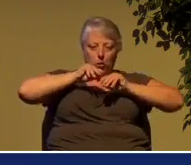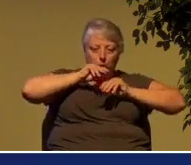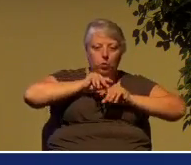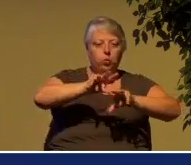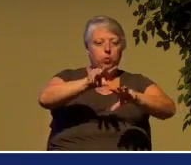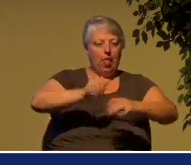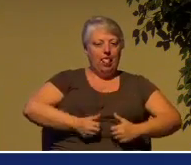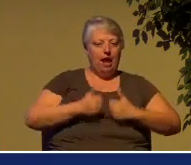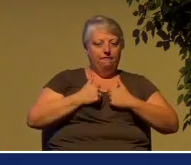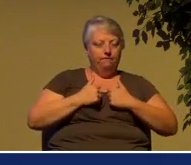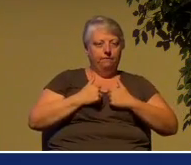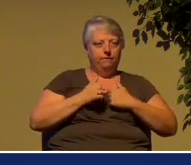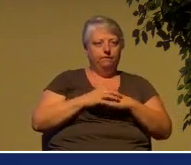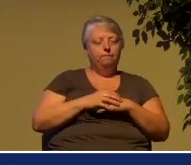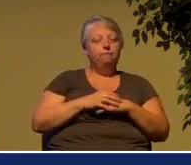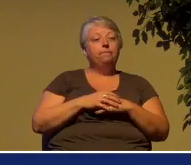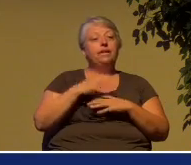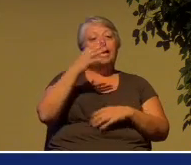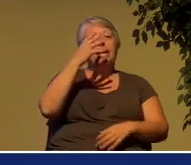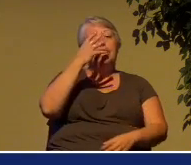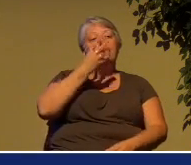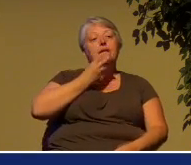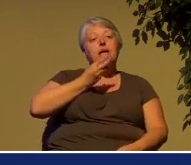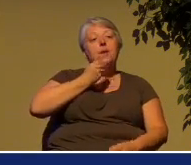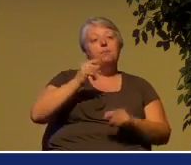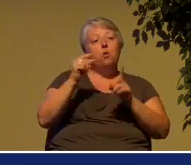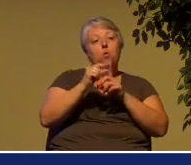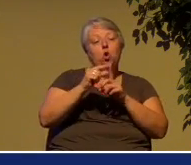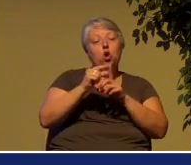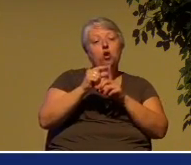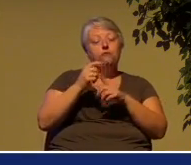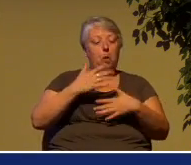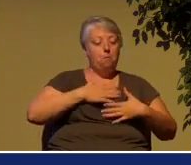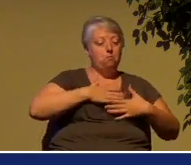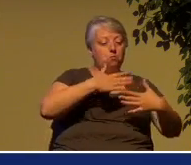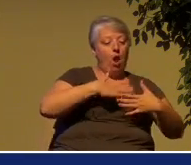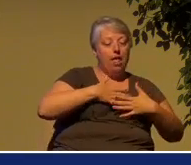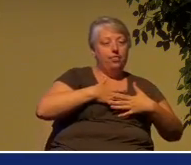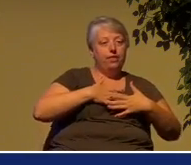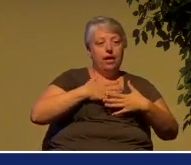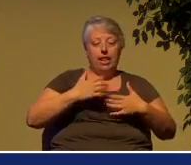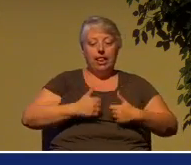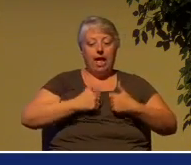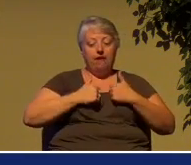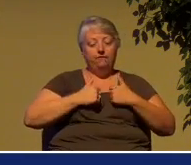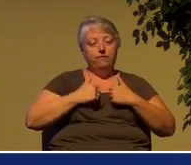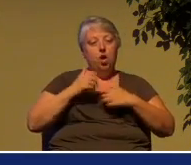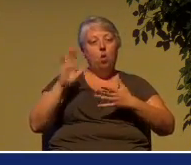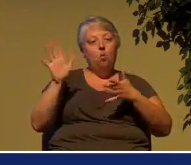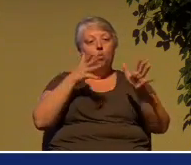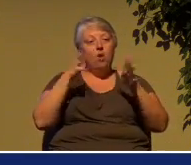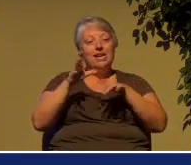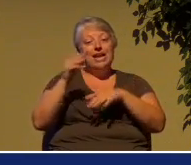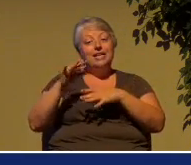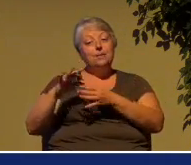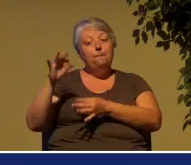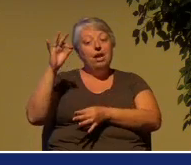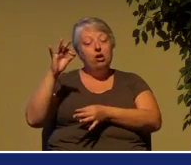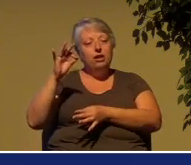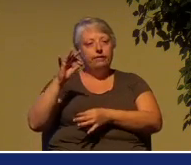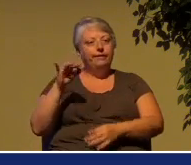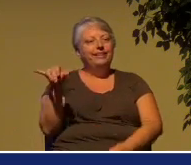wind and spirit is all the same word. The breath of God enters into these bodies.